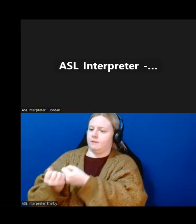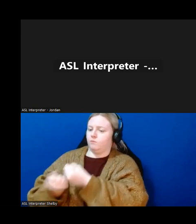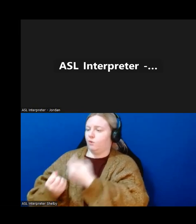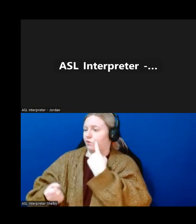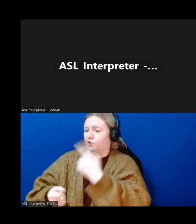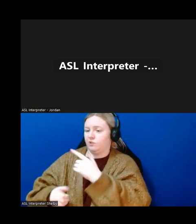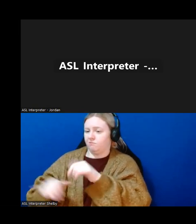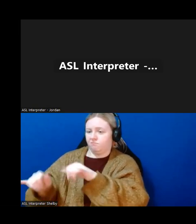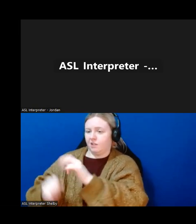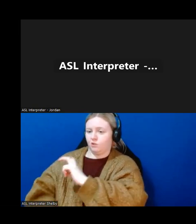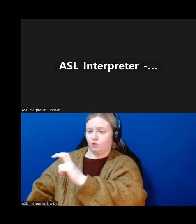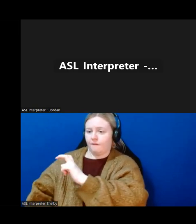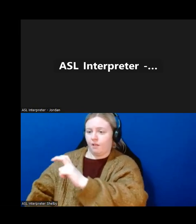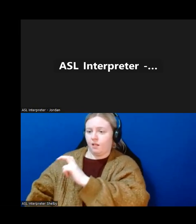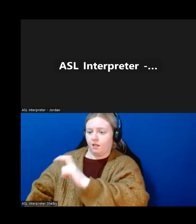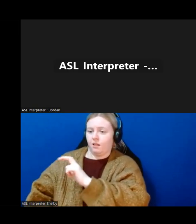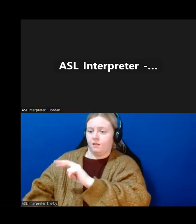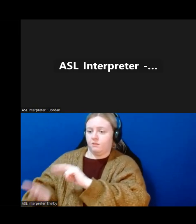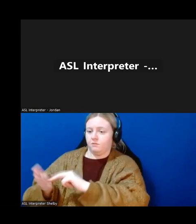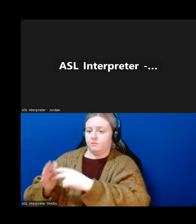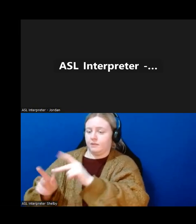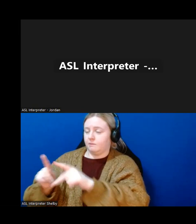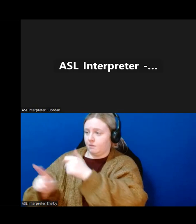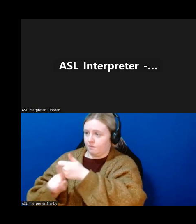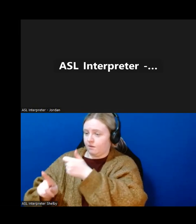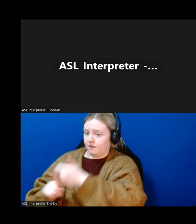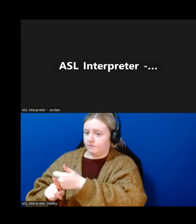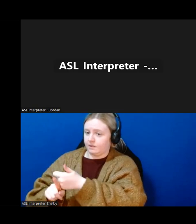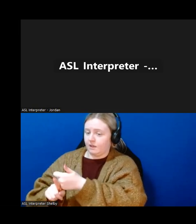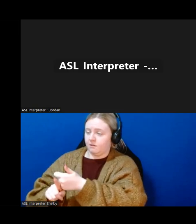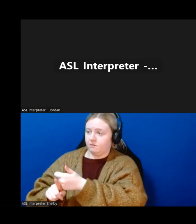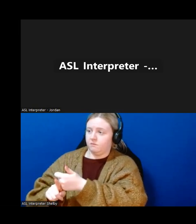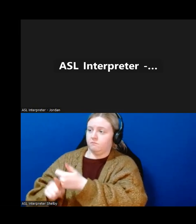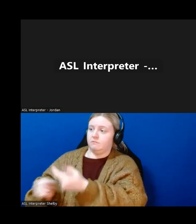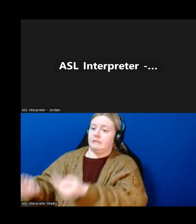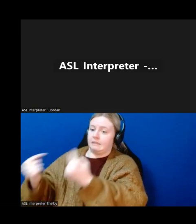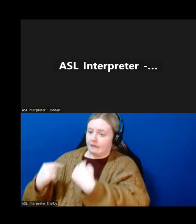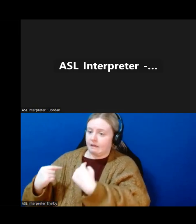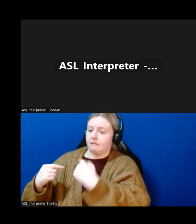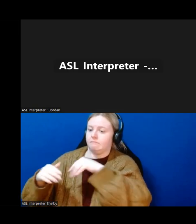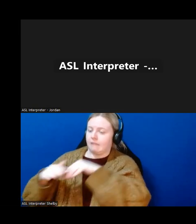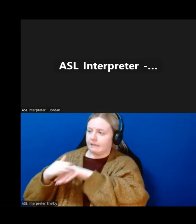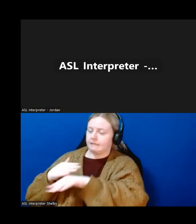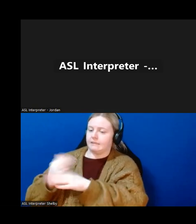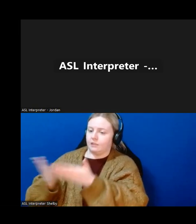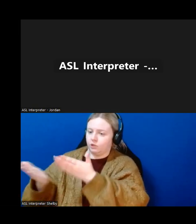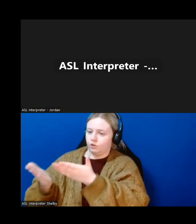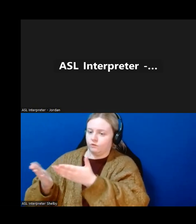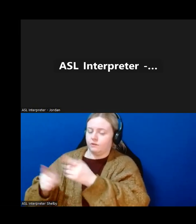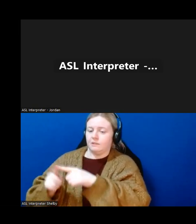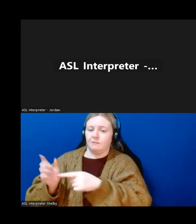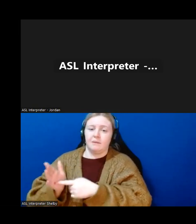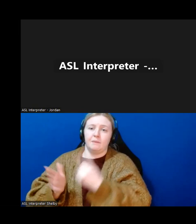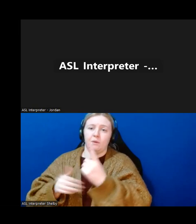areas so that folks could zoom in and access our services via technology but that once a year